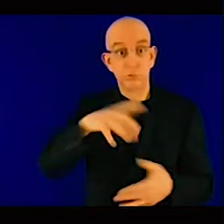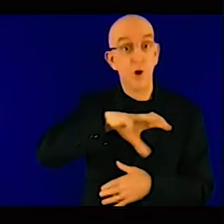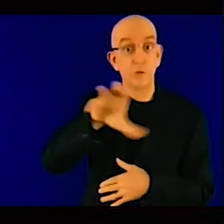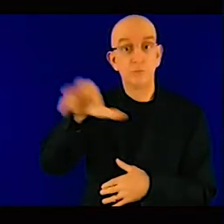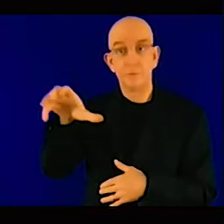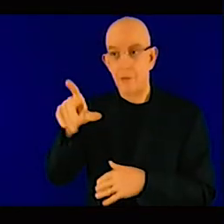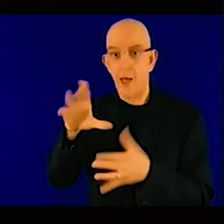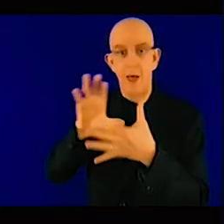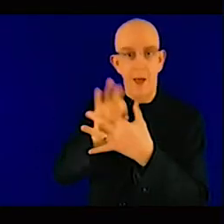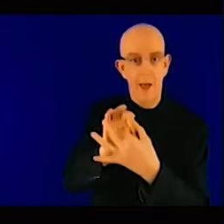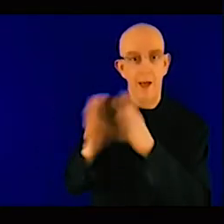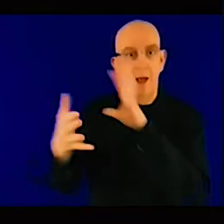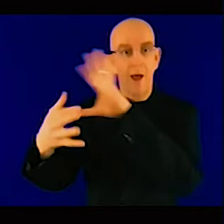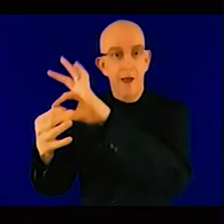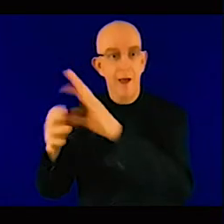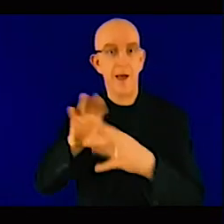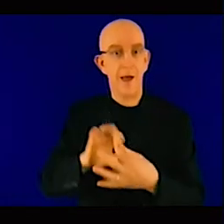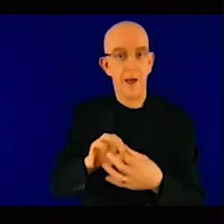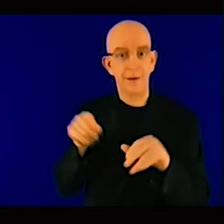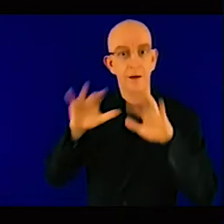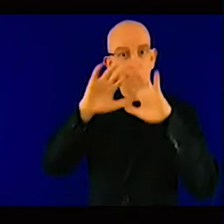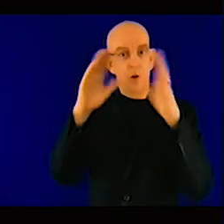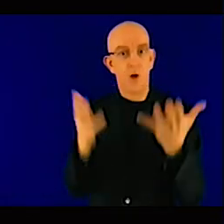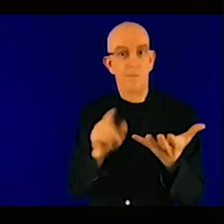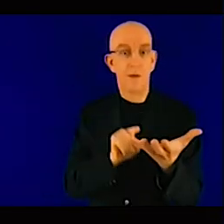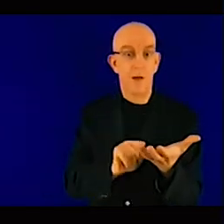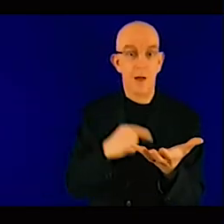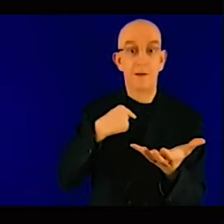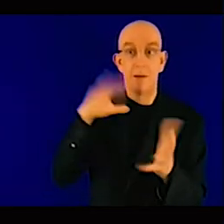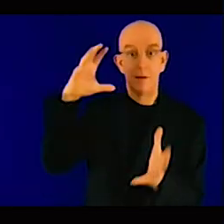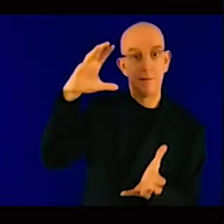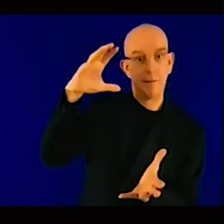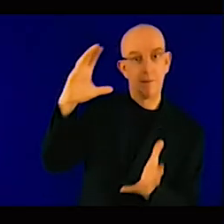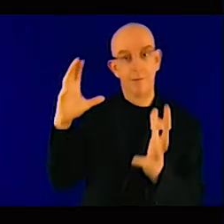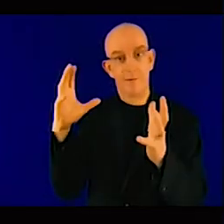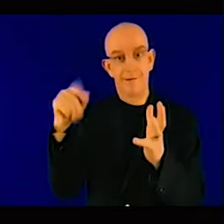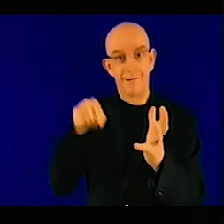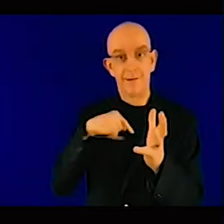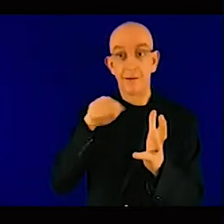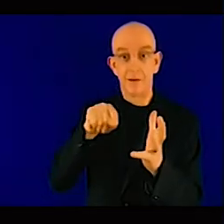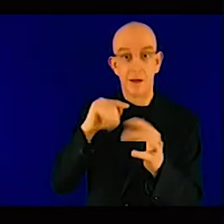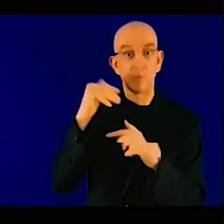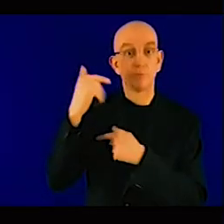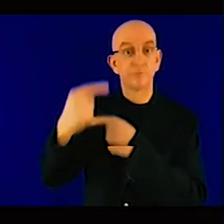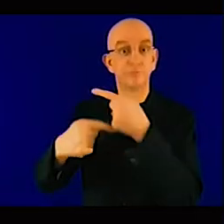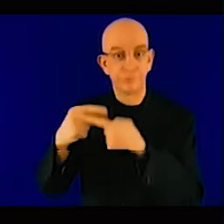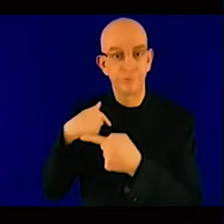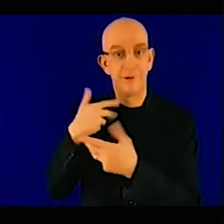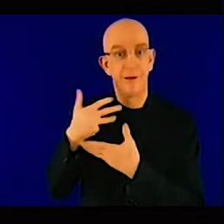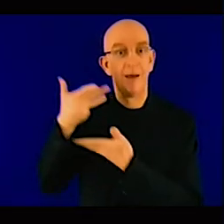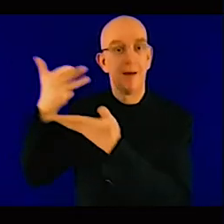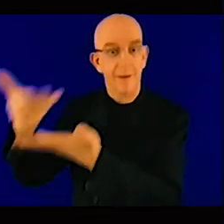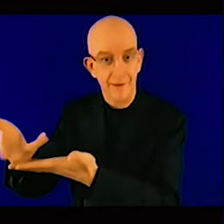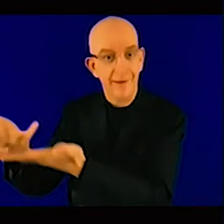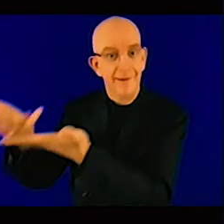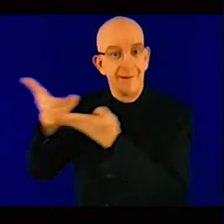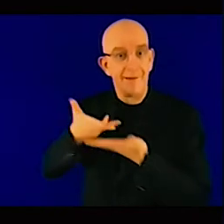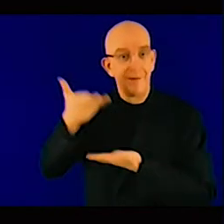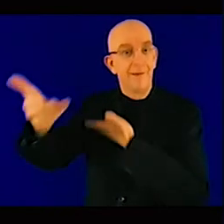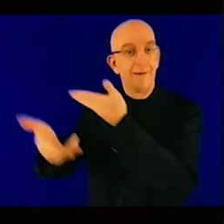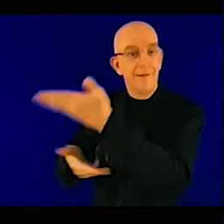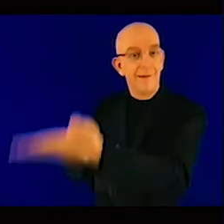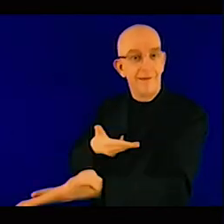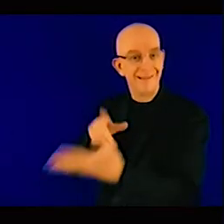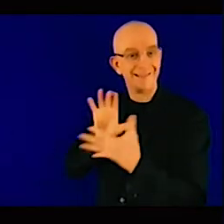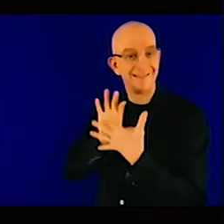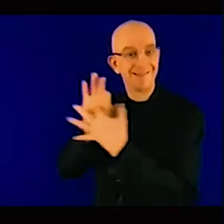interconnections in order to design, uh, beyond the borders climate change adaptation strategies. And in order to